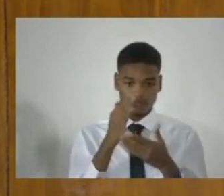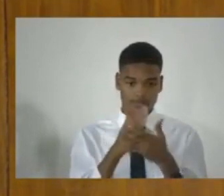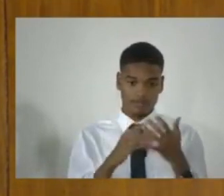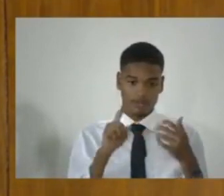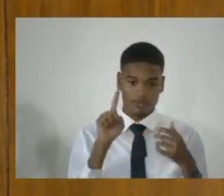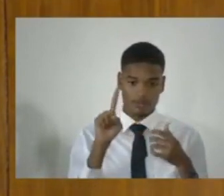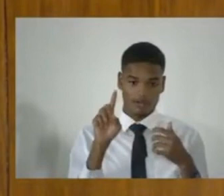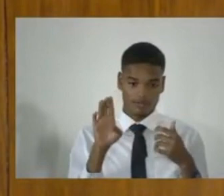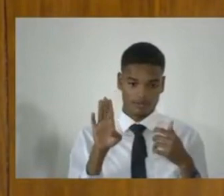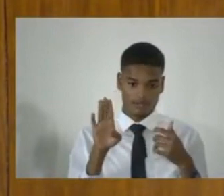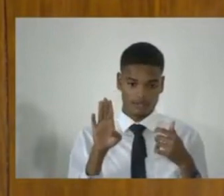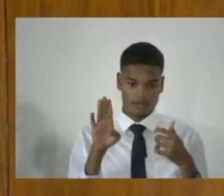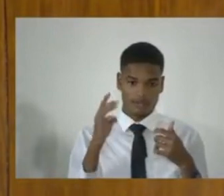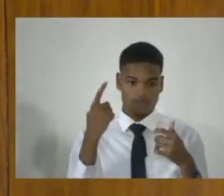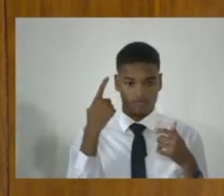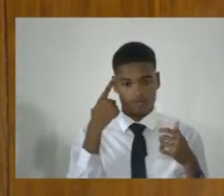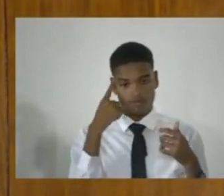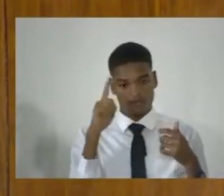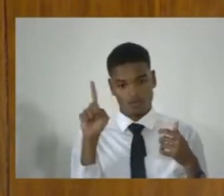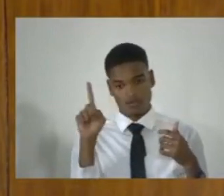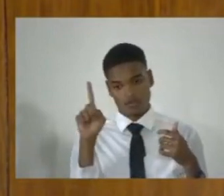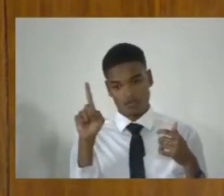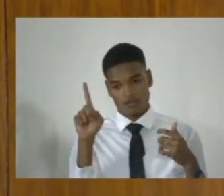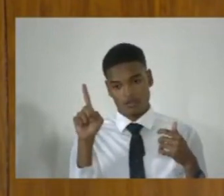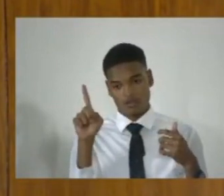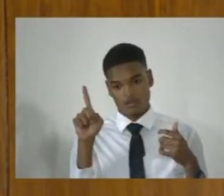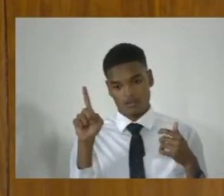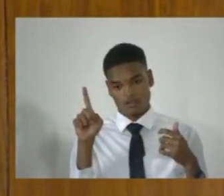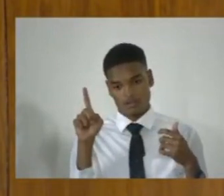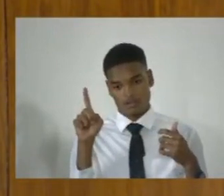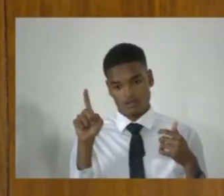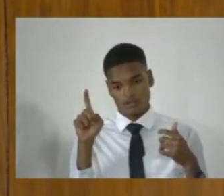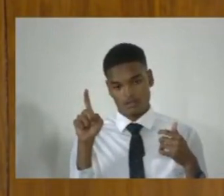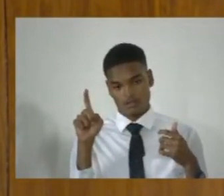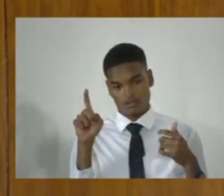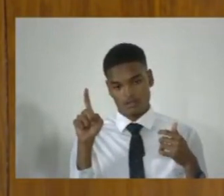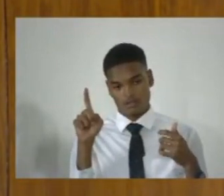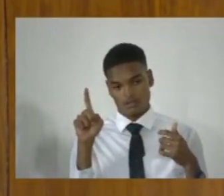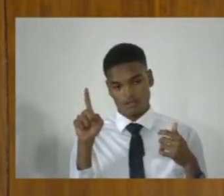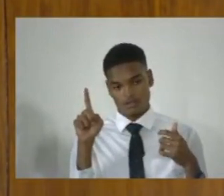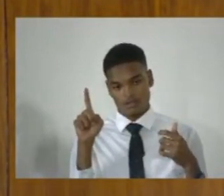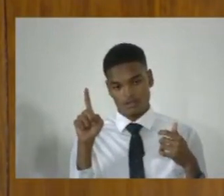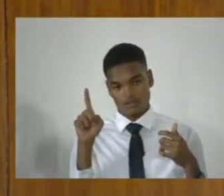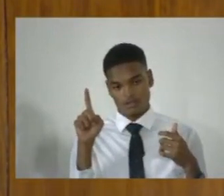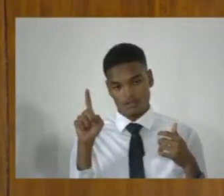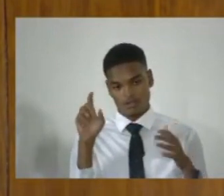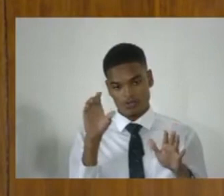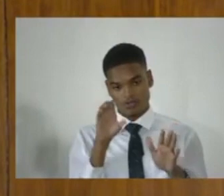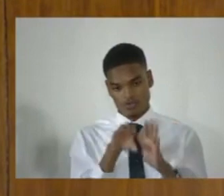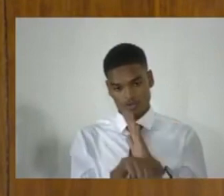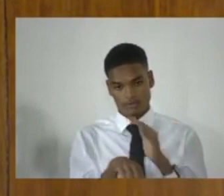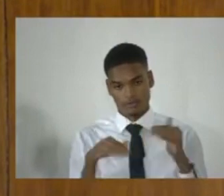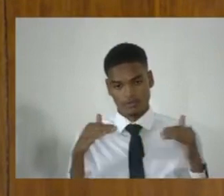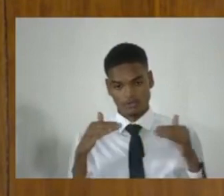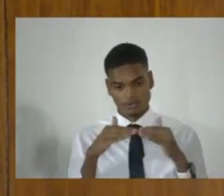of the Criminal Justice